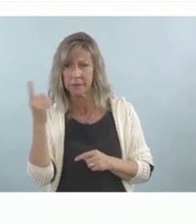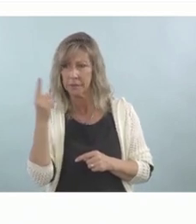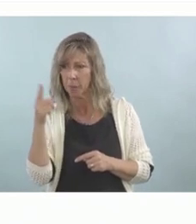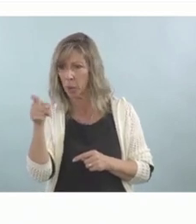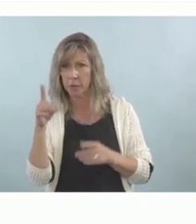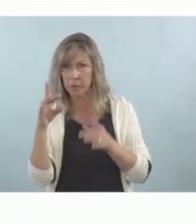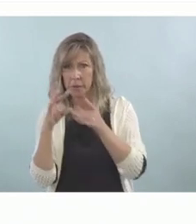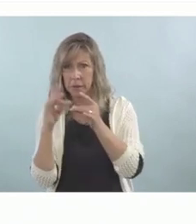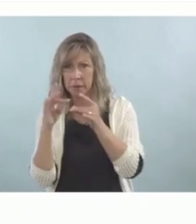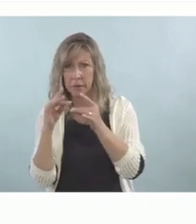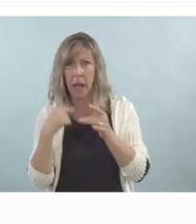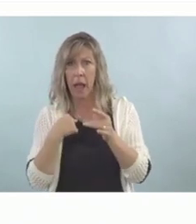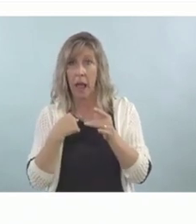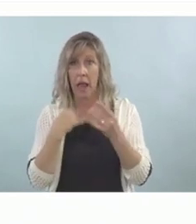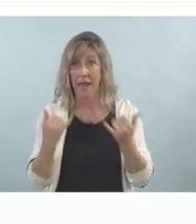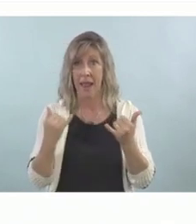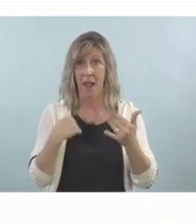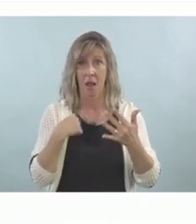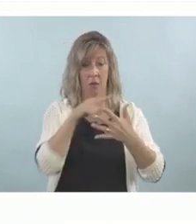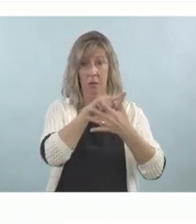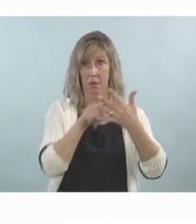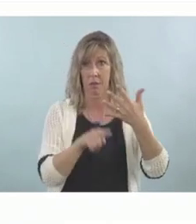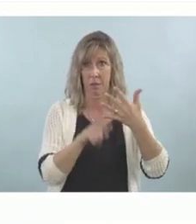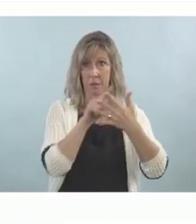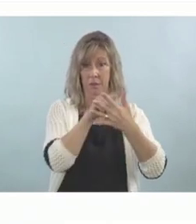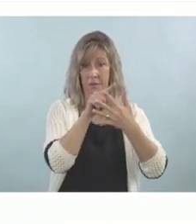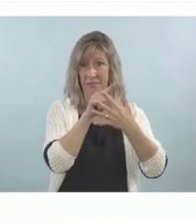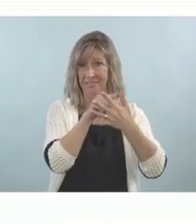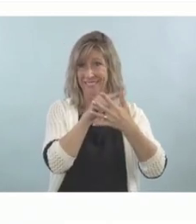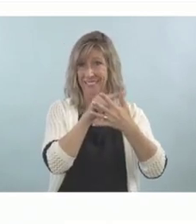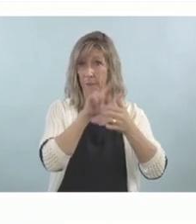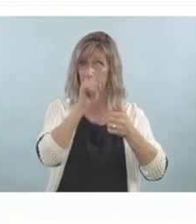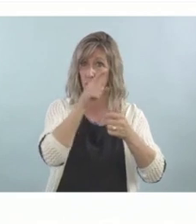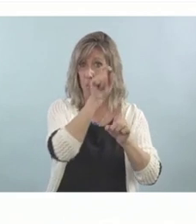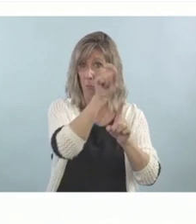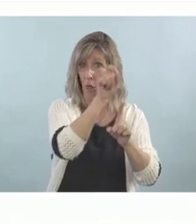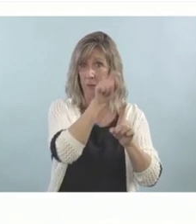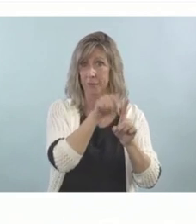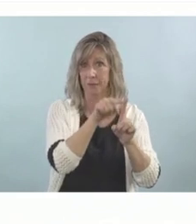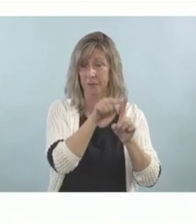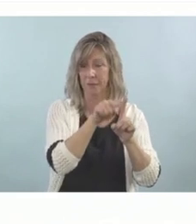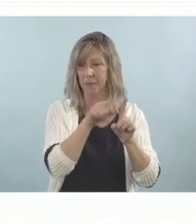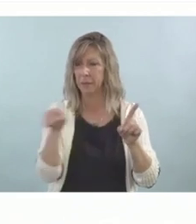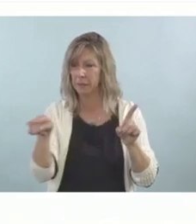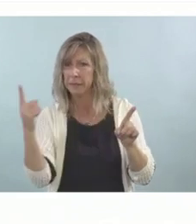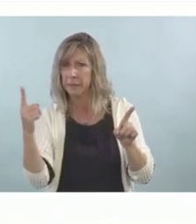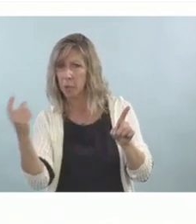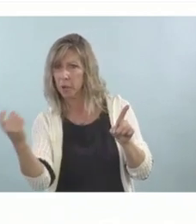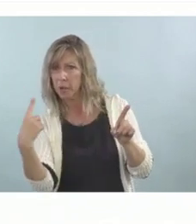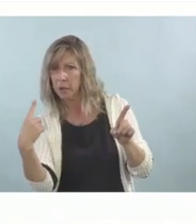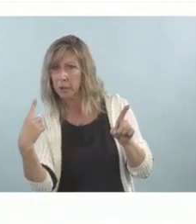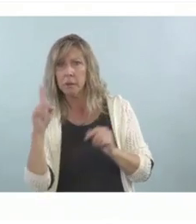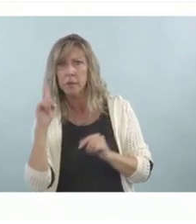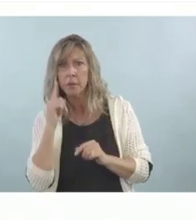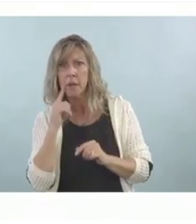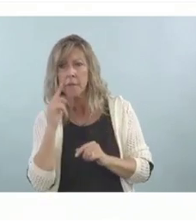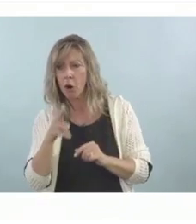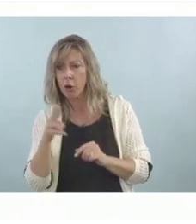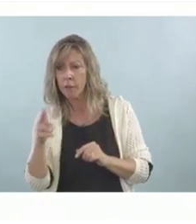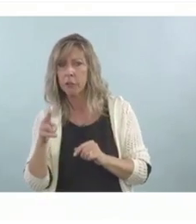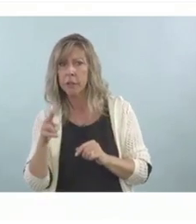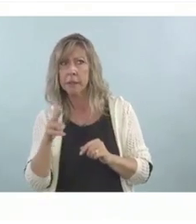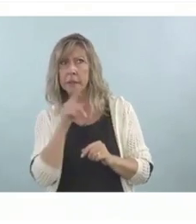bullet point one. But somebody popped in with a question saying, did the deaf or hard of hearing groups include people with cochlear implants?